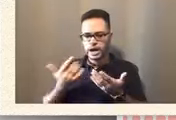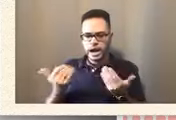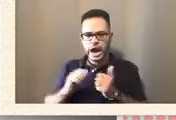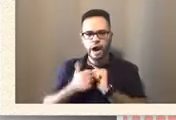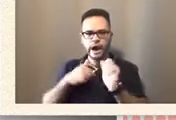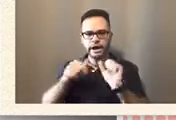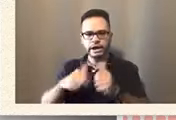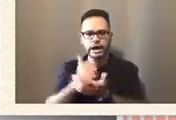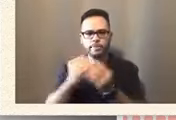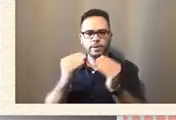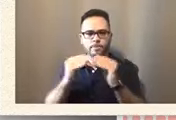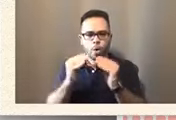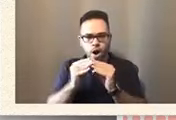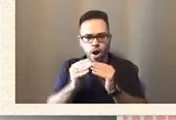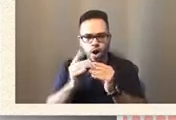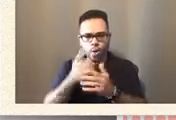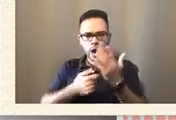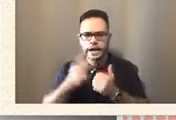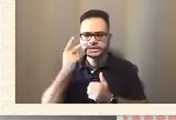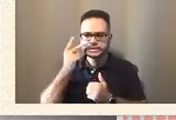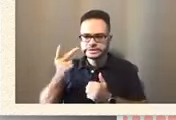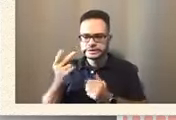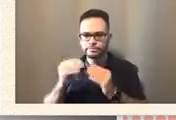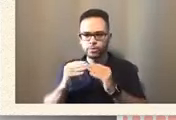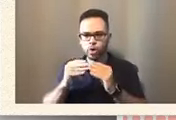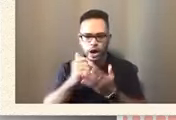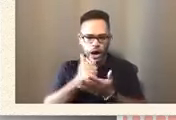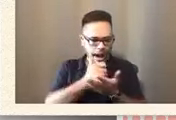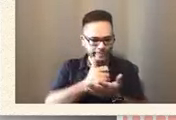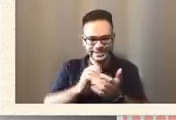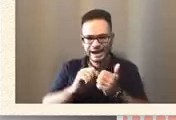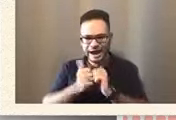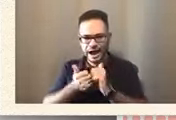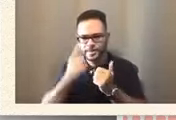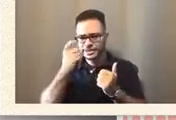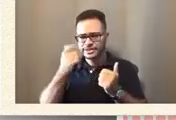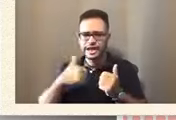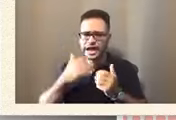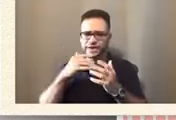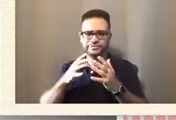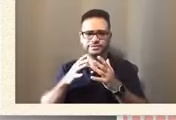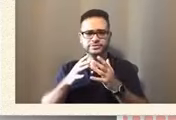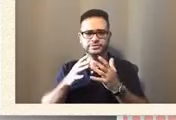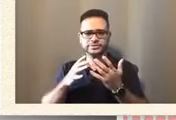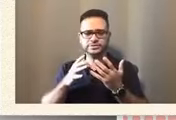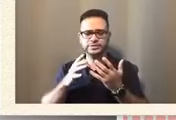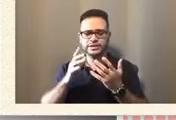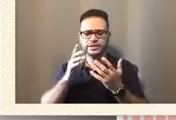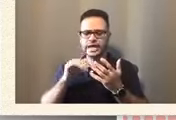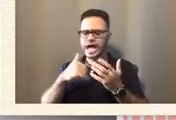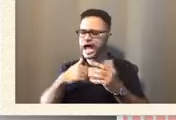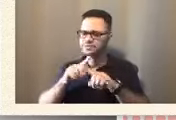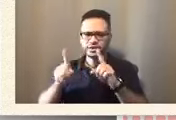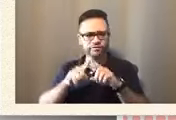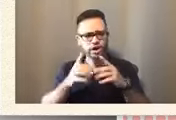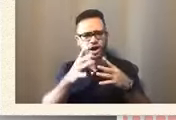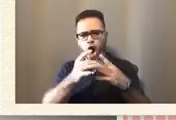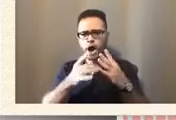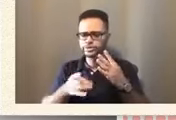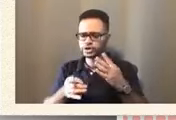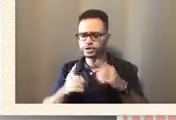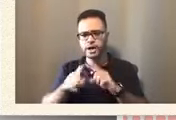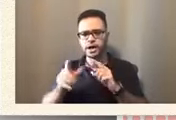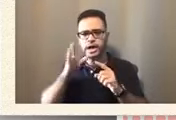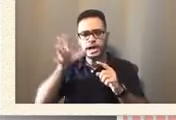How could I have helped? In what way? Cause there's, that should not have been the route. There are so many other routes, but parents don't know that.